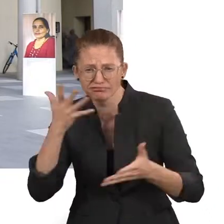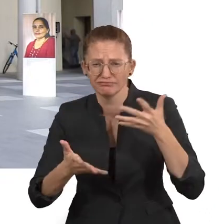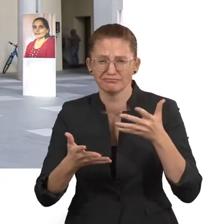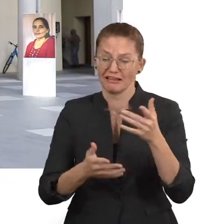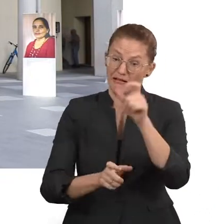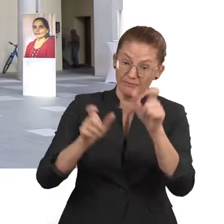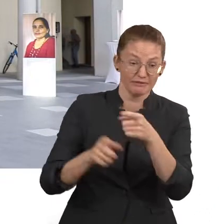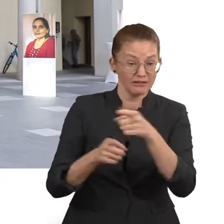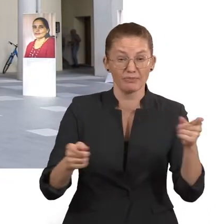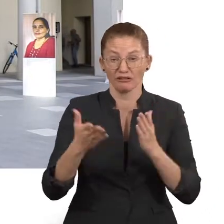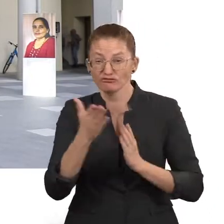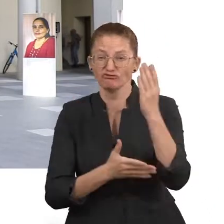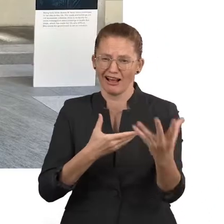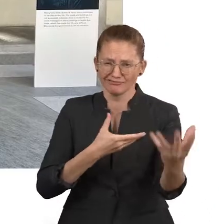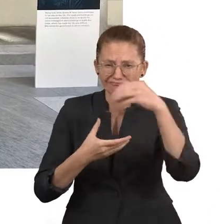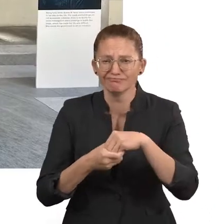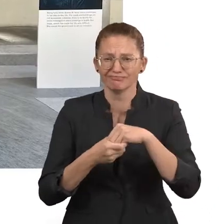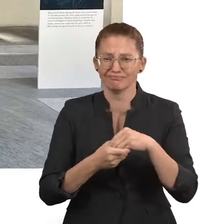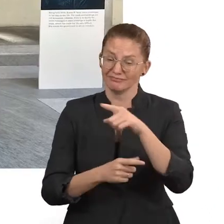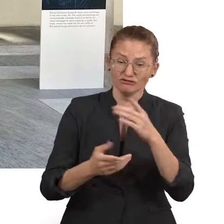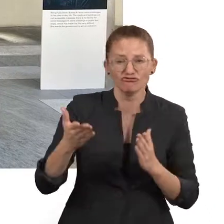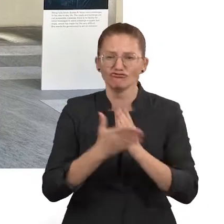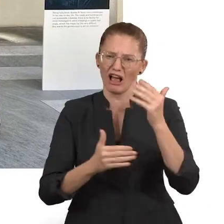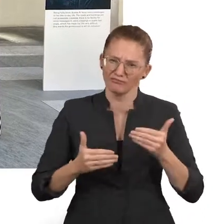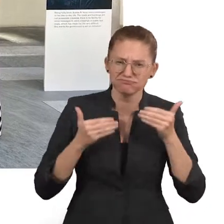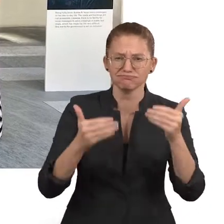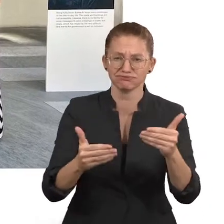forward and defend their opinions. I in a